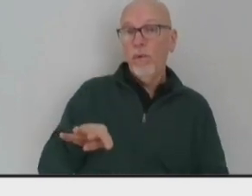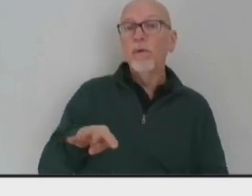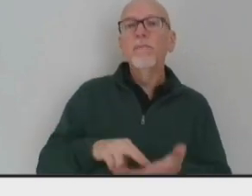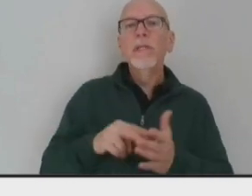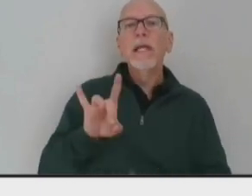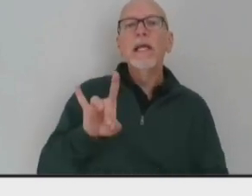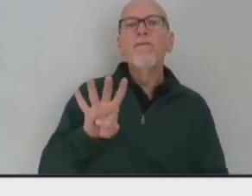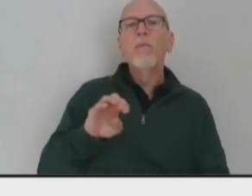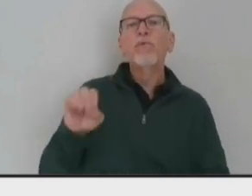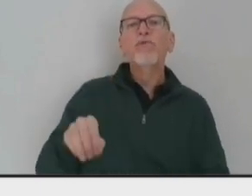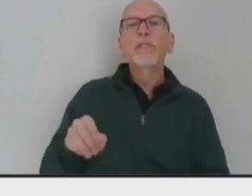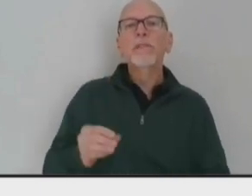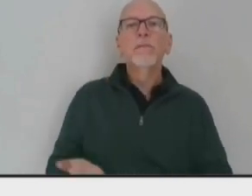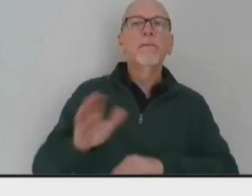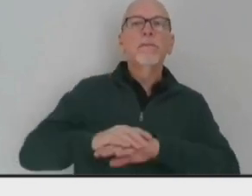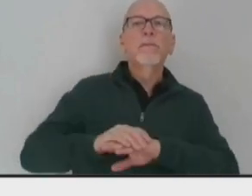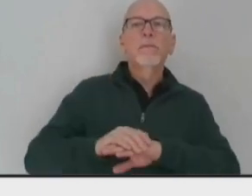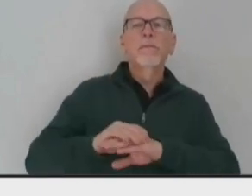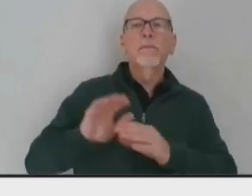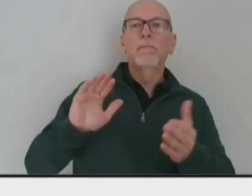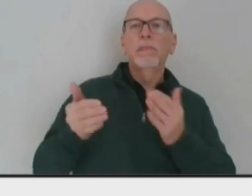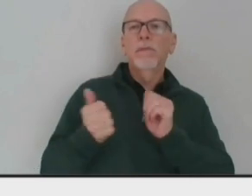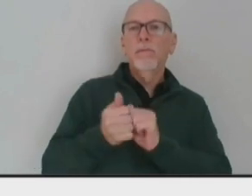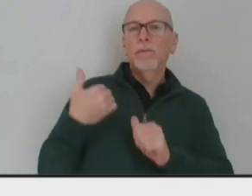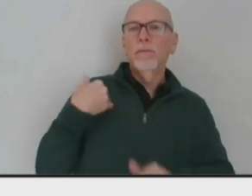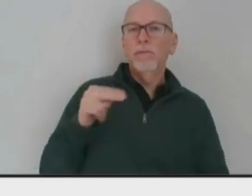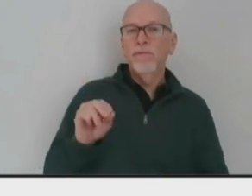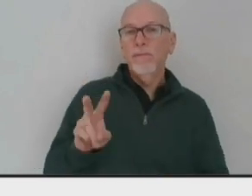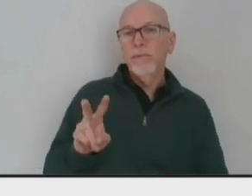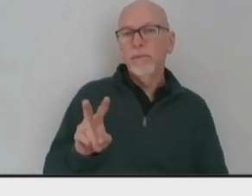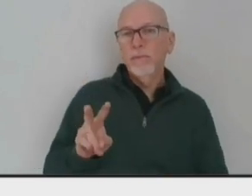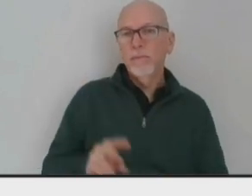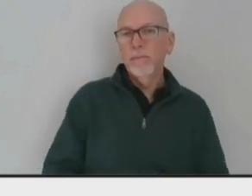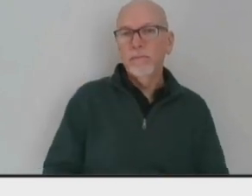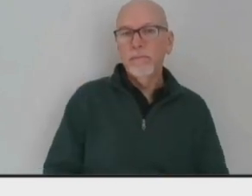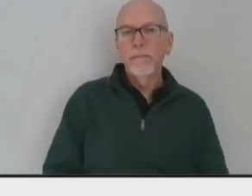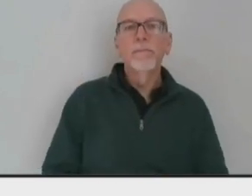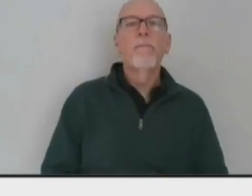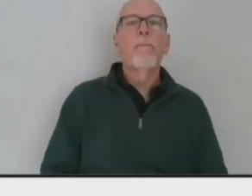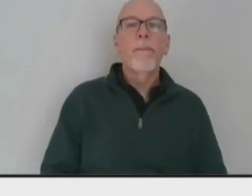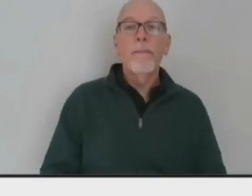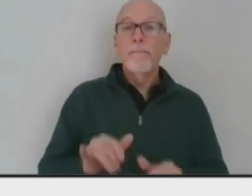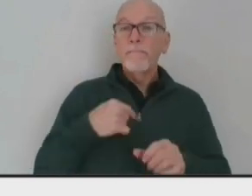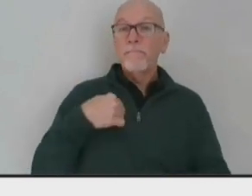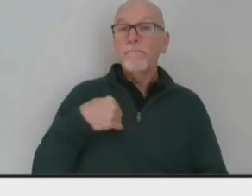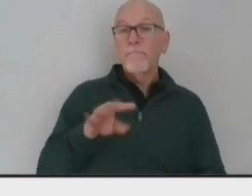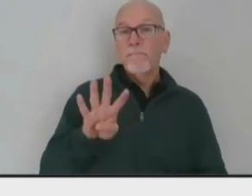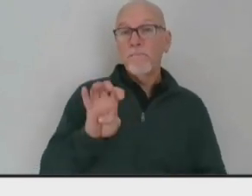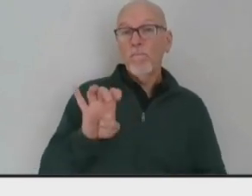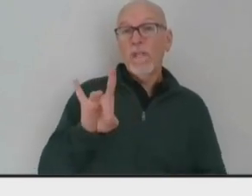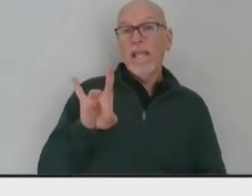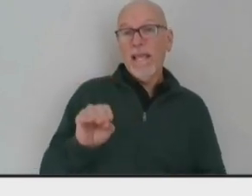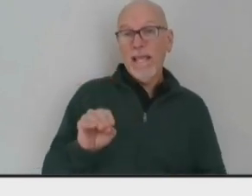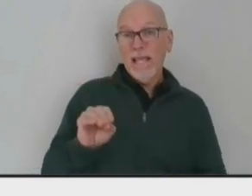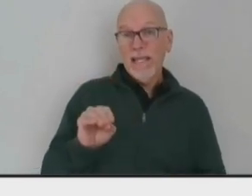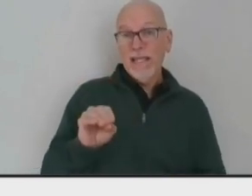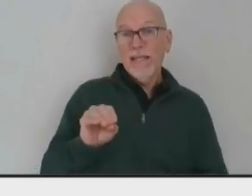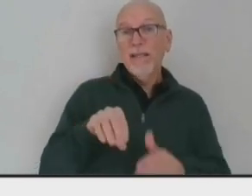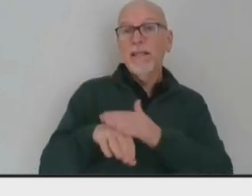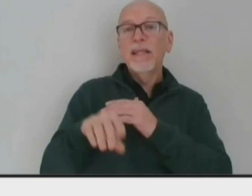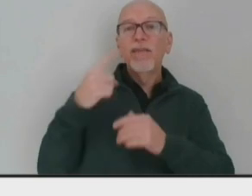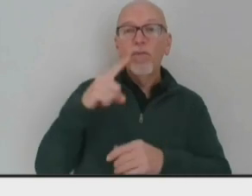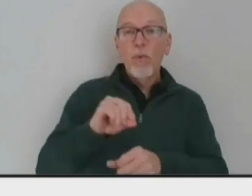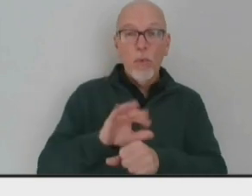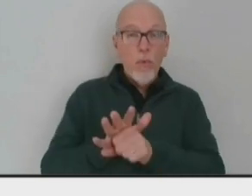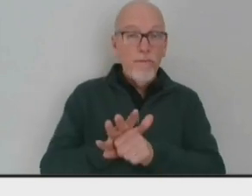increase over our hospitalization rate in November. We also had 480 admitted for COVID or COVID-like